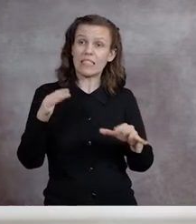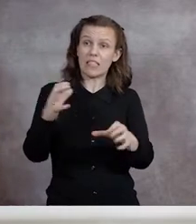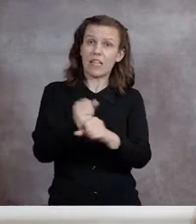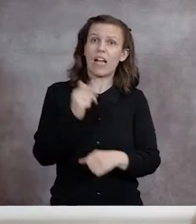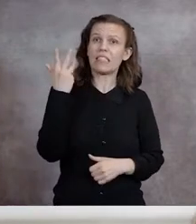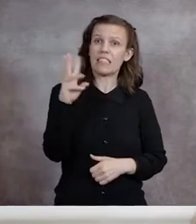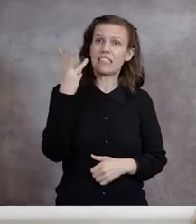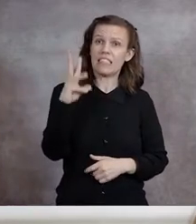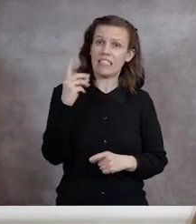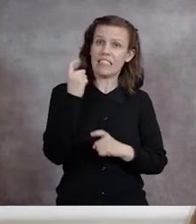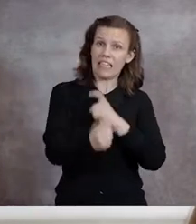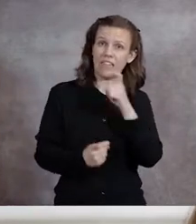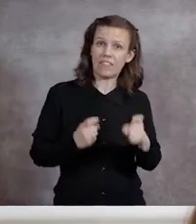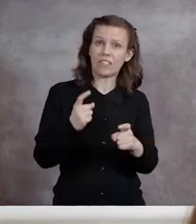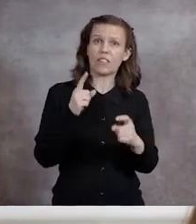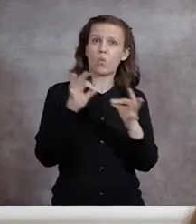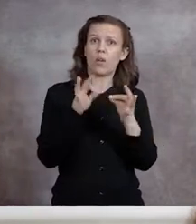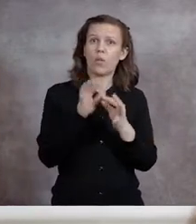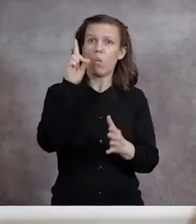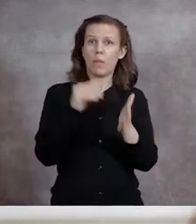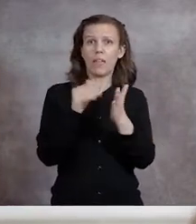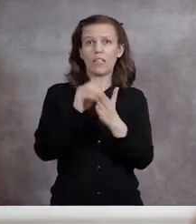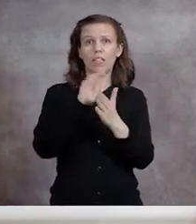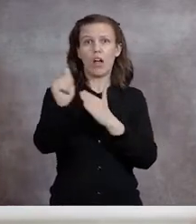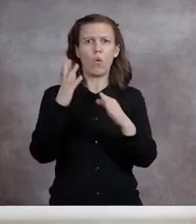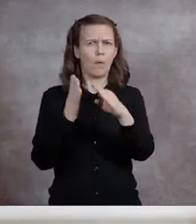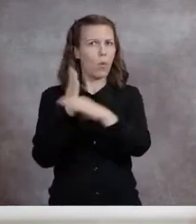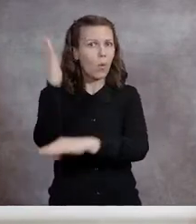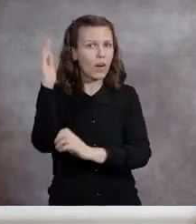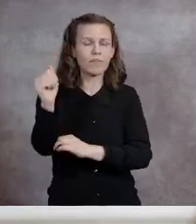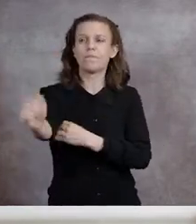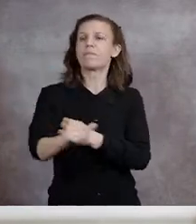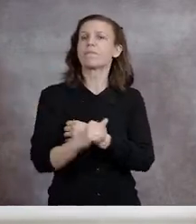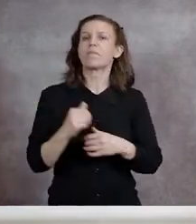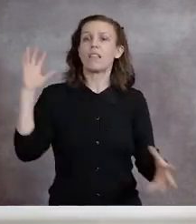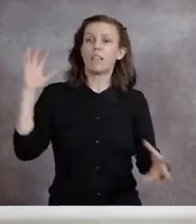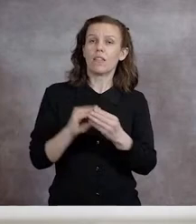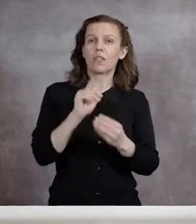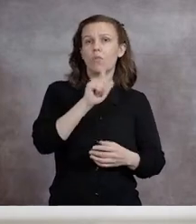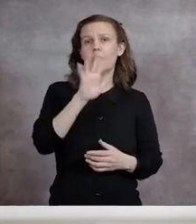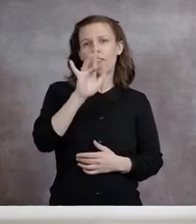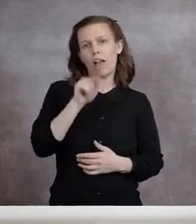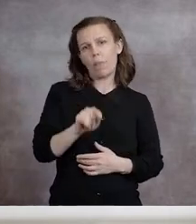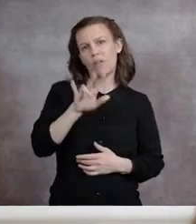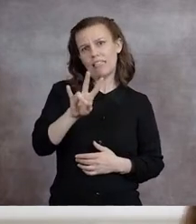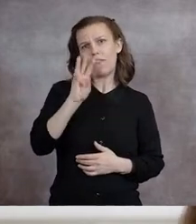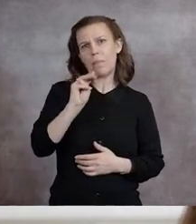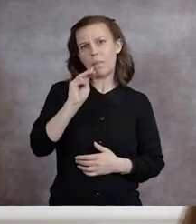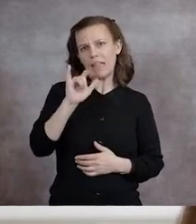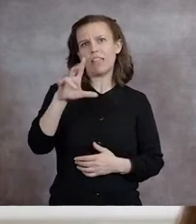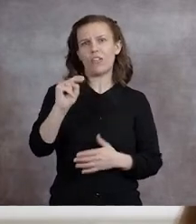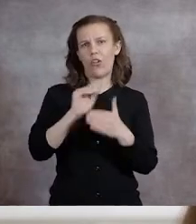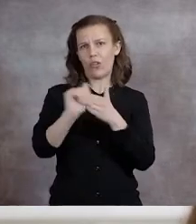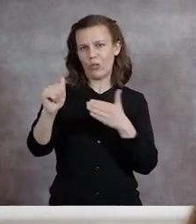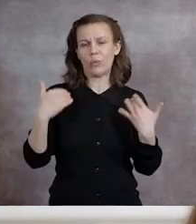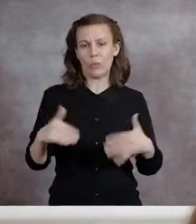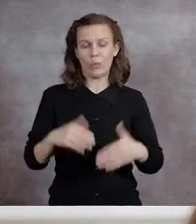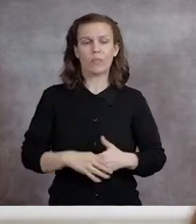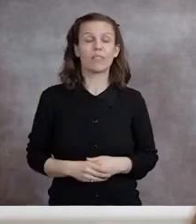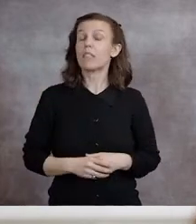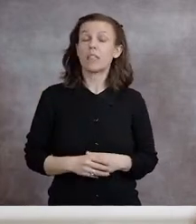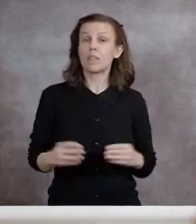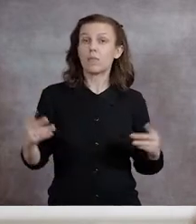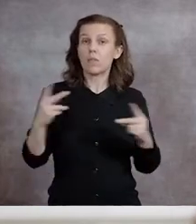16 gifts that were 1 million or more, totaling 25.7 million. What's even more incredible,